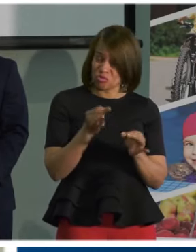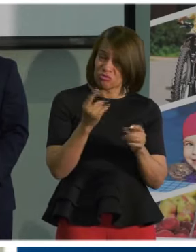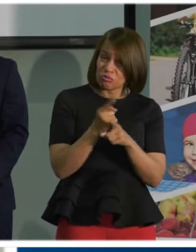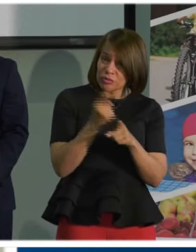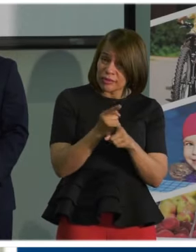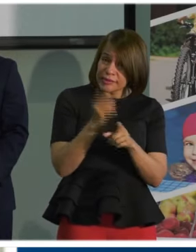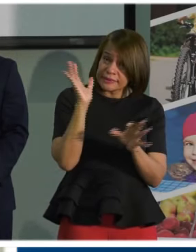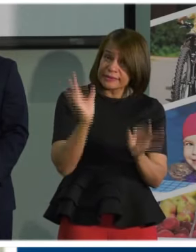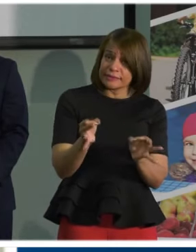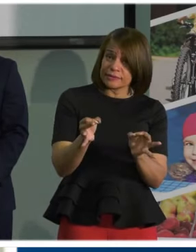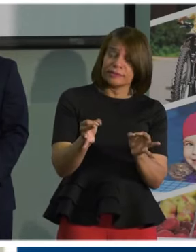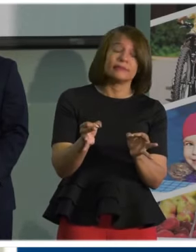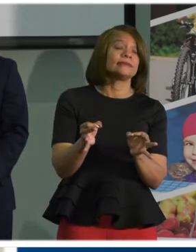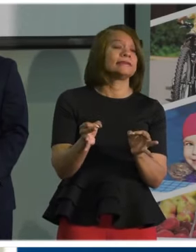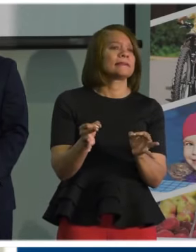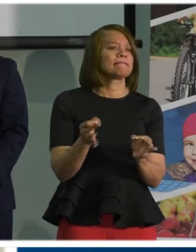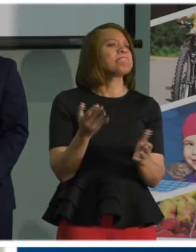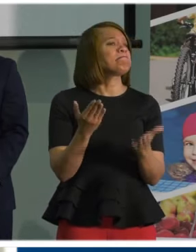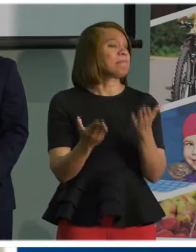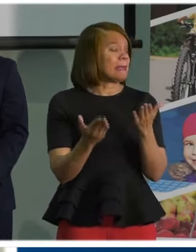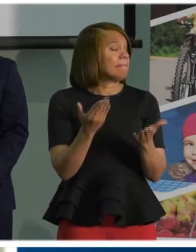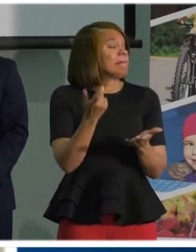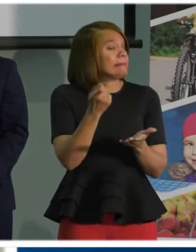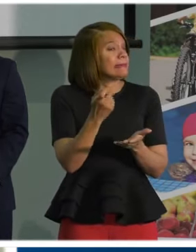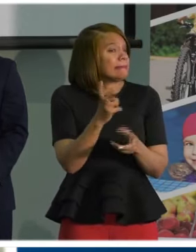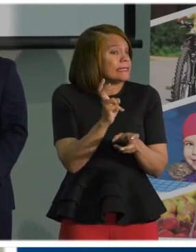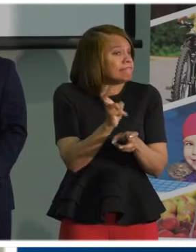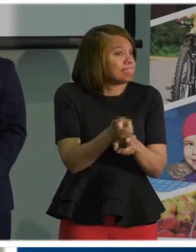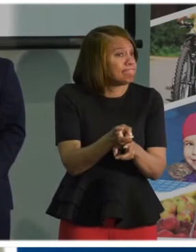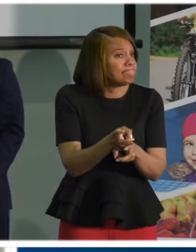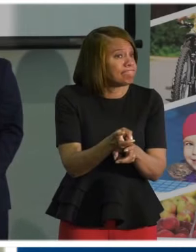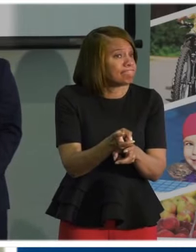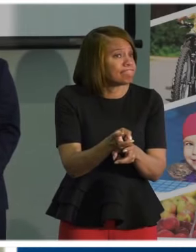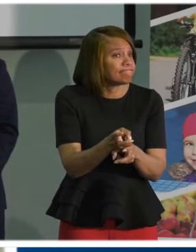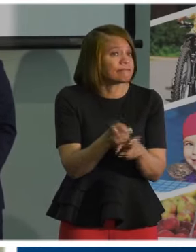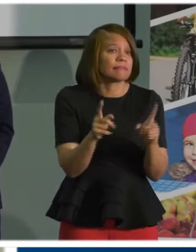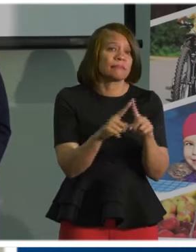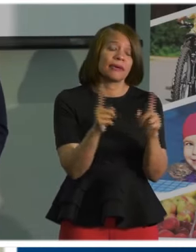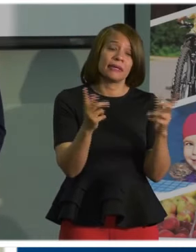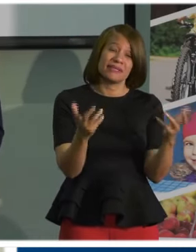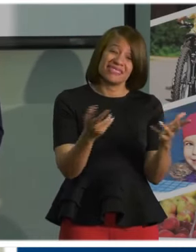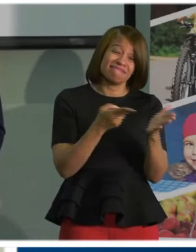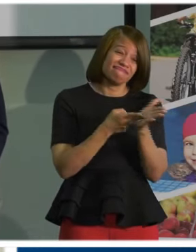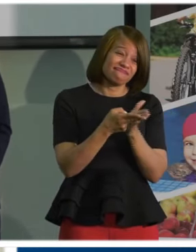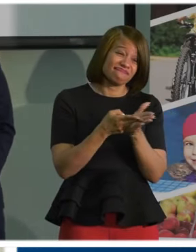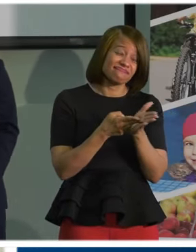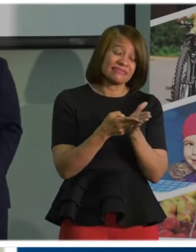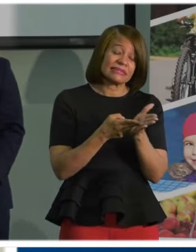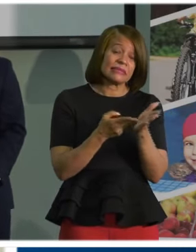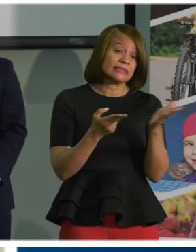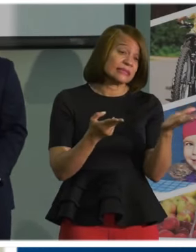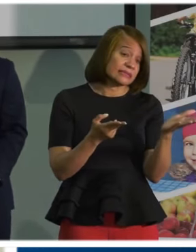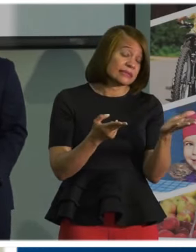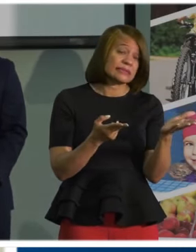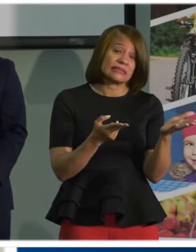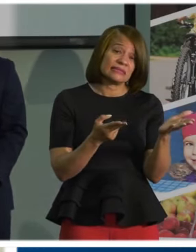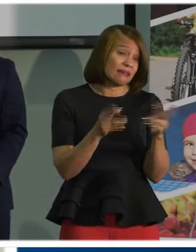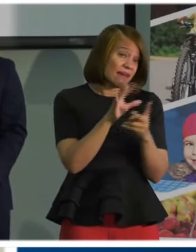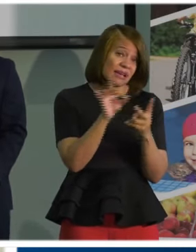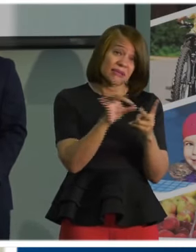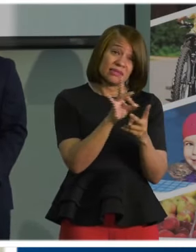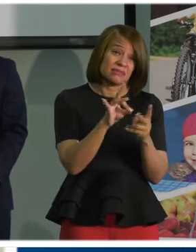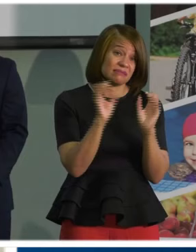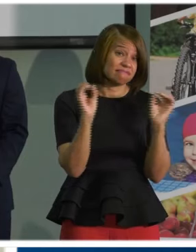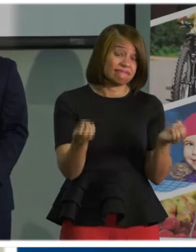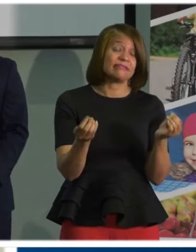do. It may be a little bit difficult, but candidly, we have no option.